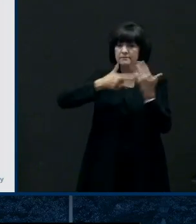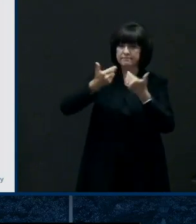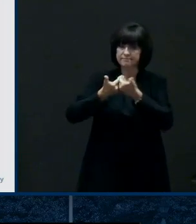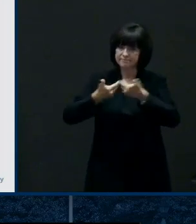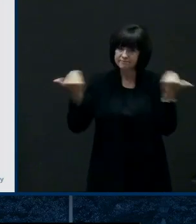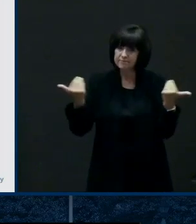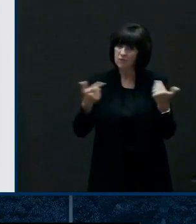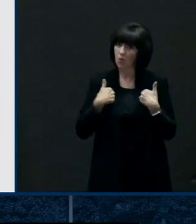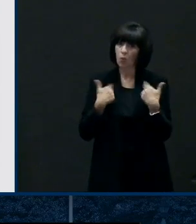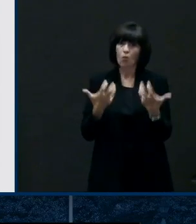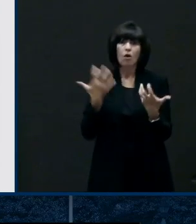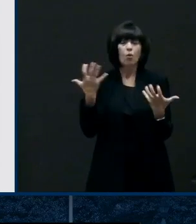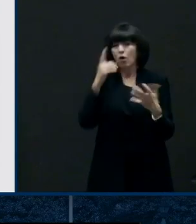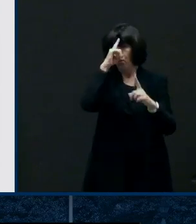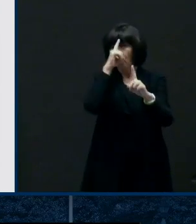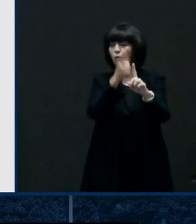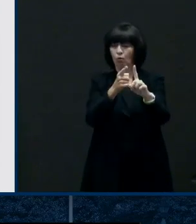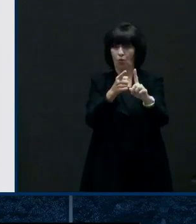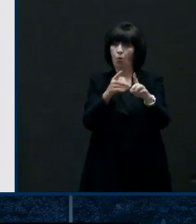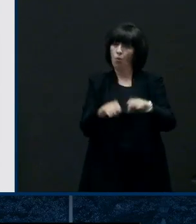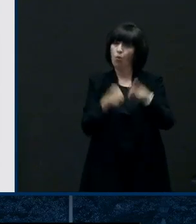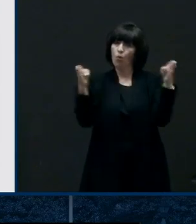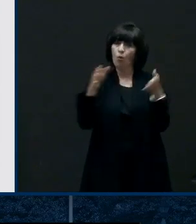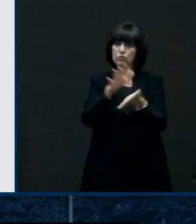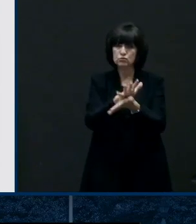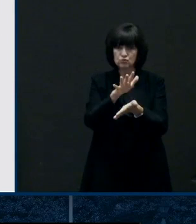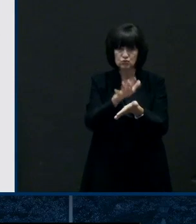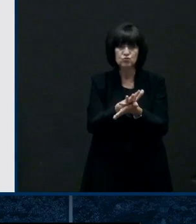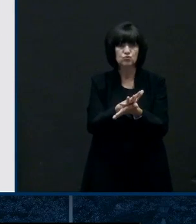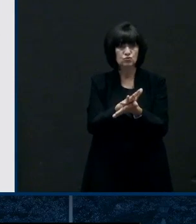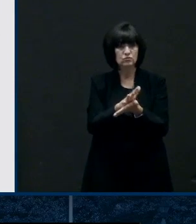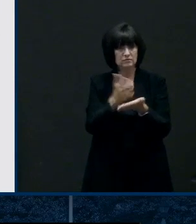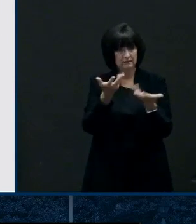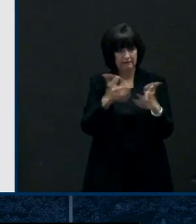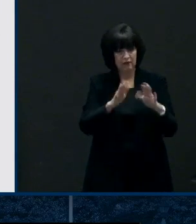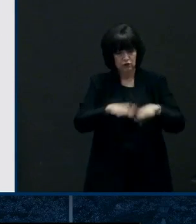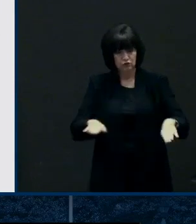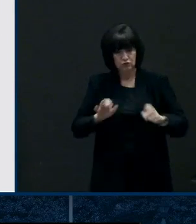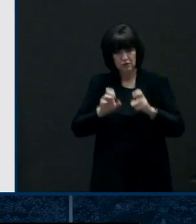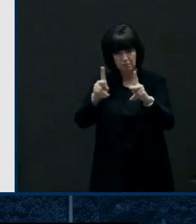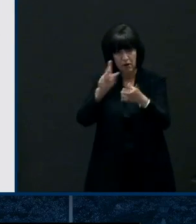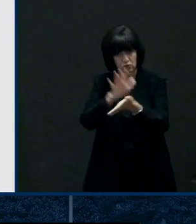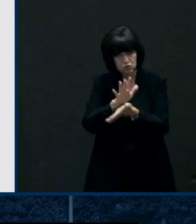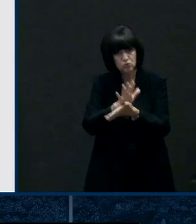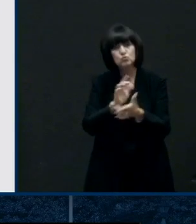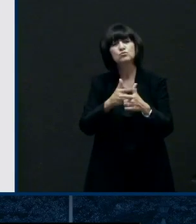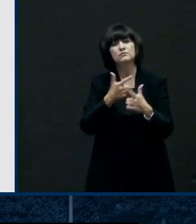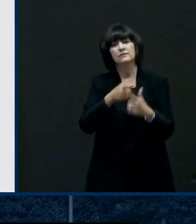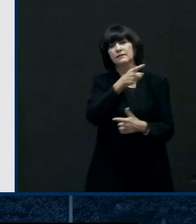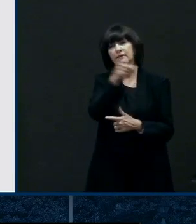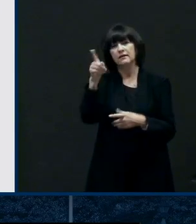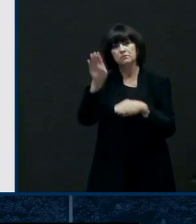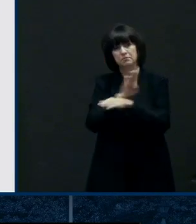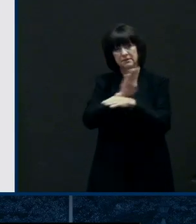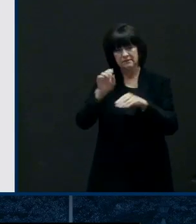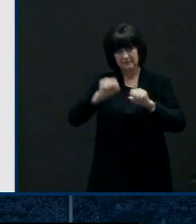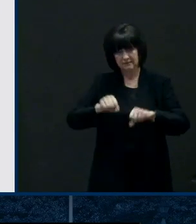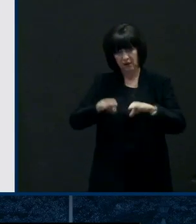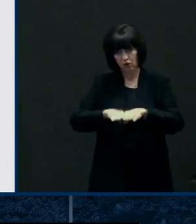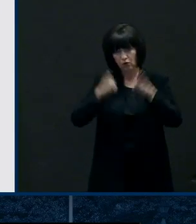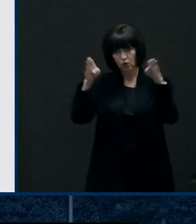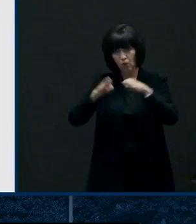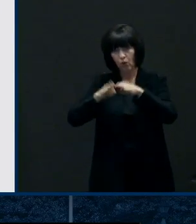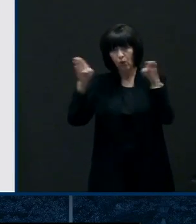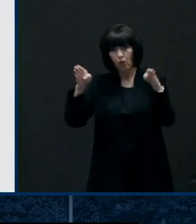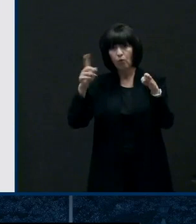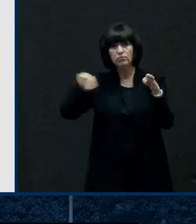and that we can reopen and get businesses back online here's our data dashboard for ppe personal